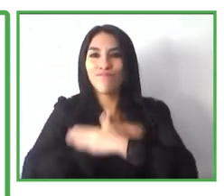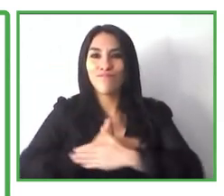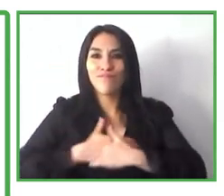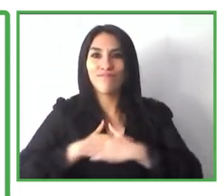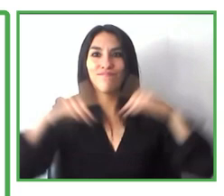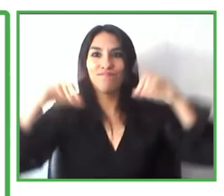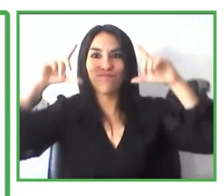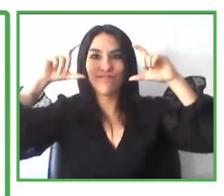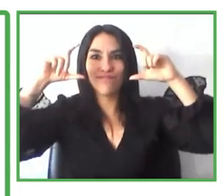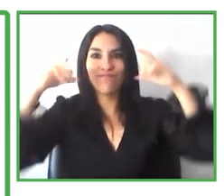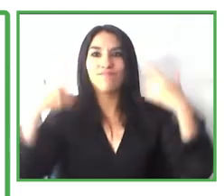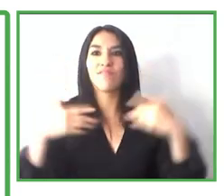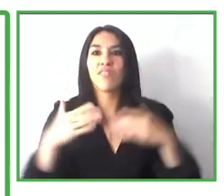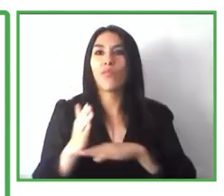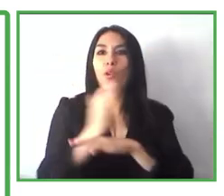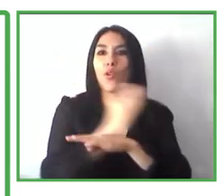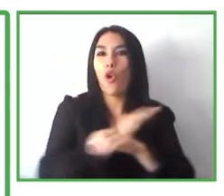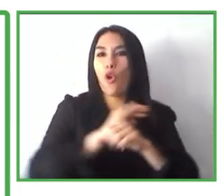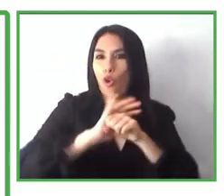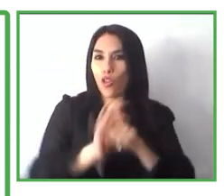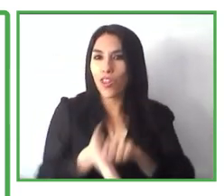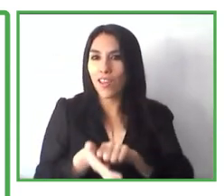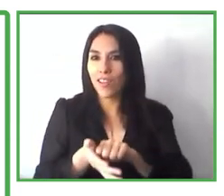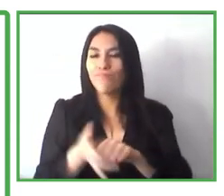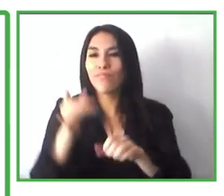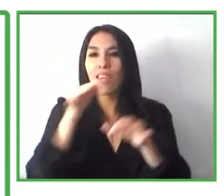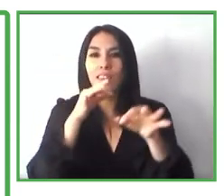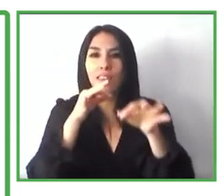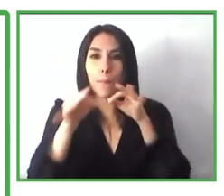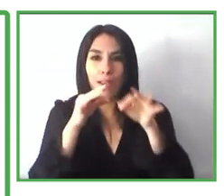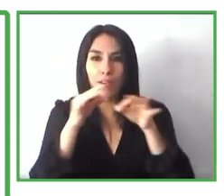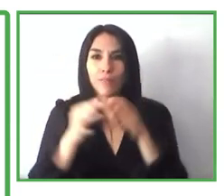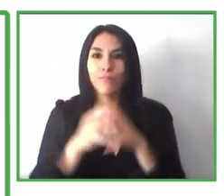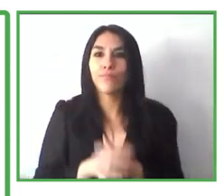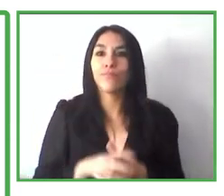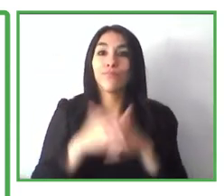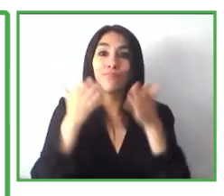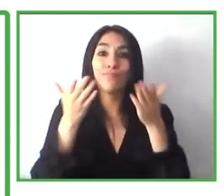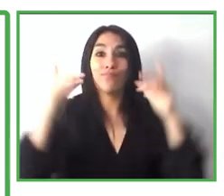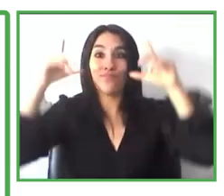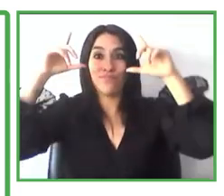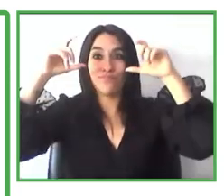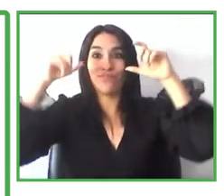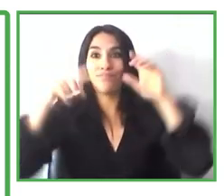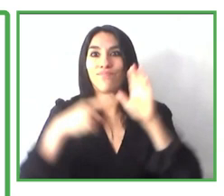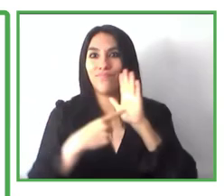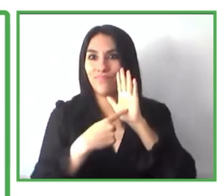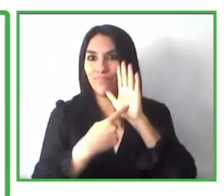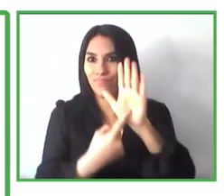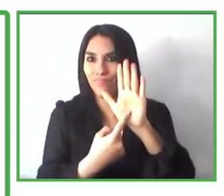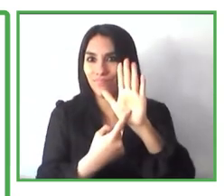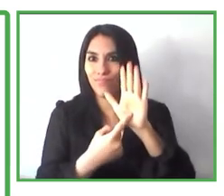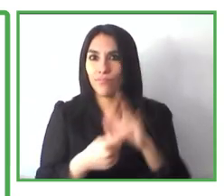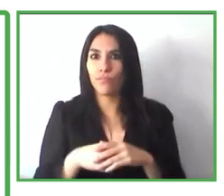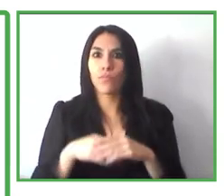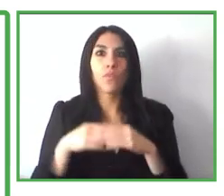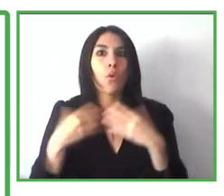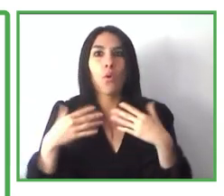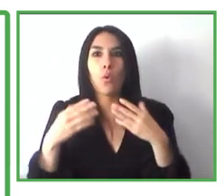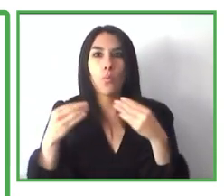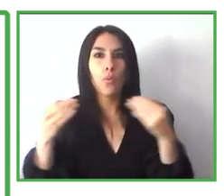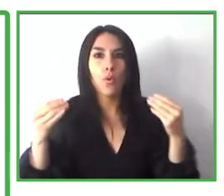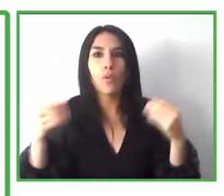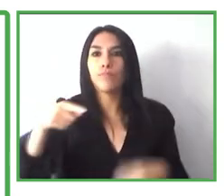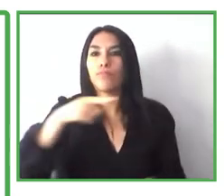the picture was taken just before coronavirus, and I wanted to help this picture because I feel it represents the good